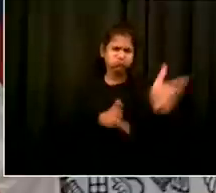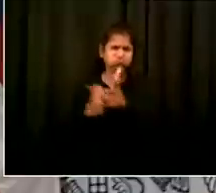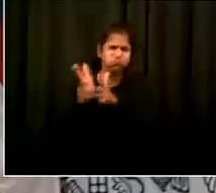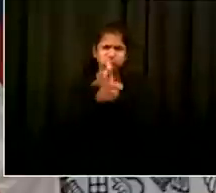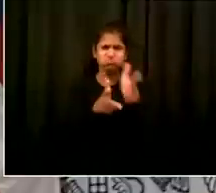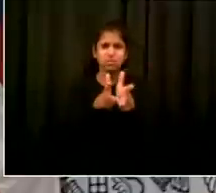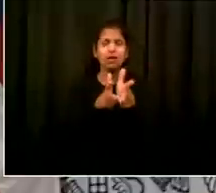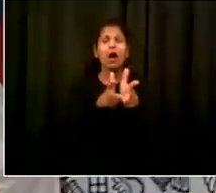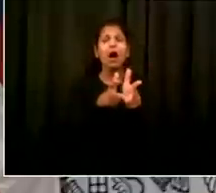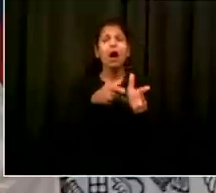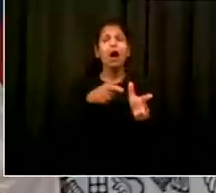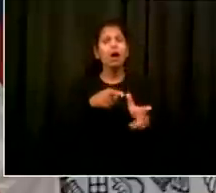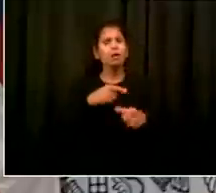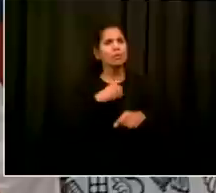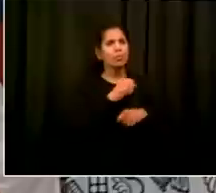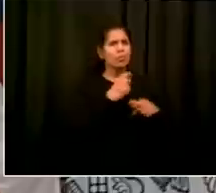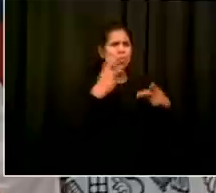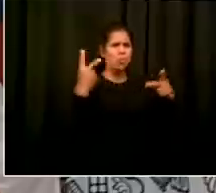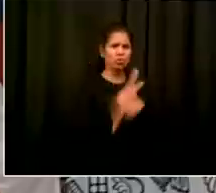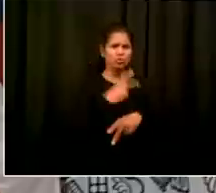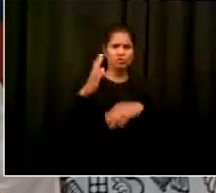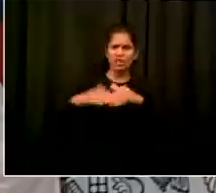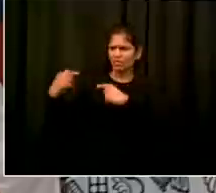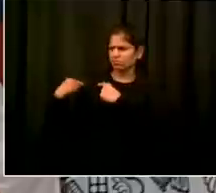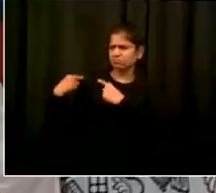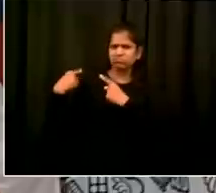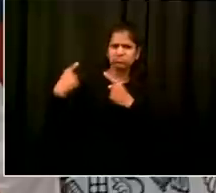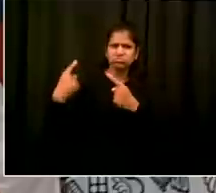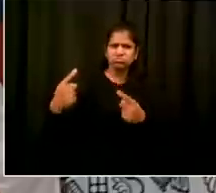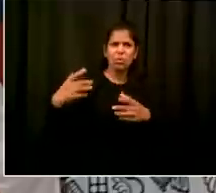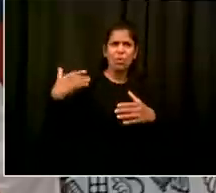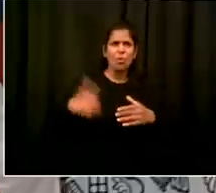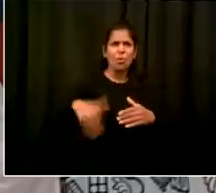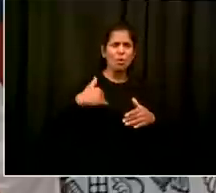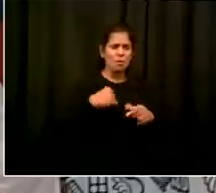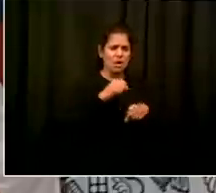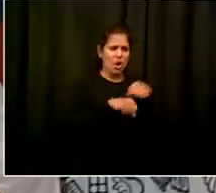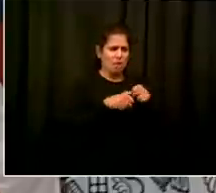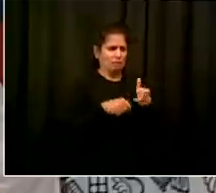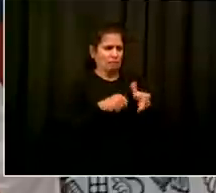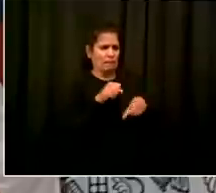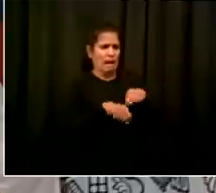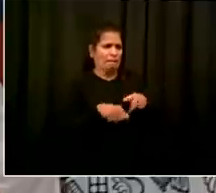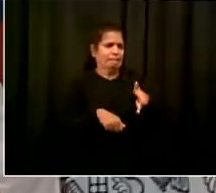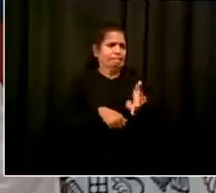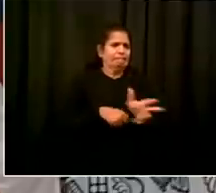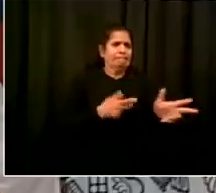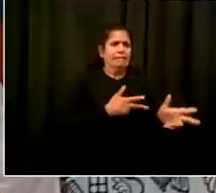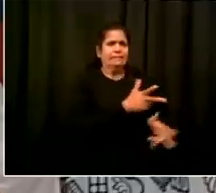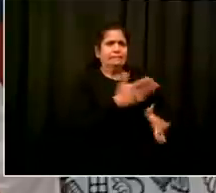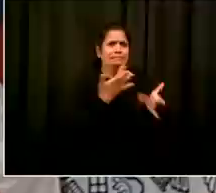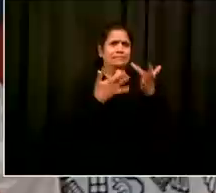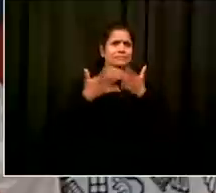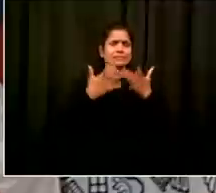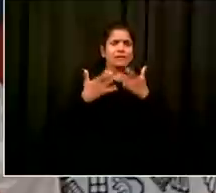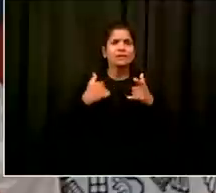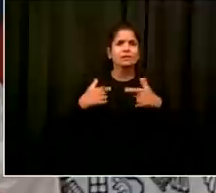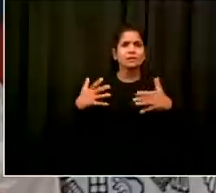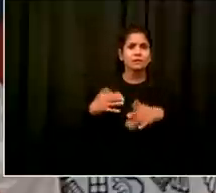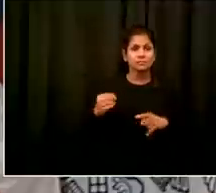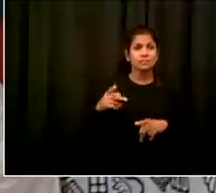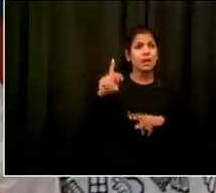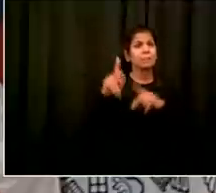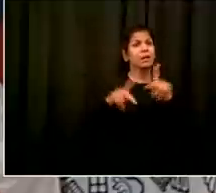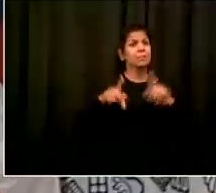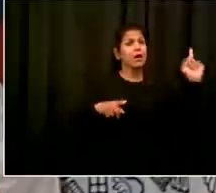and statistics that back that up now you pride yourself on still being a pedestrian but more important you spend a lot of time on the road in cars